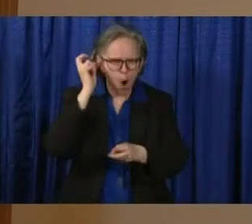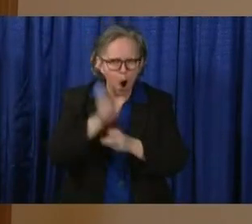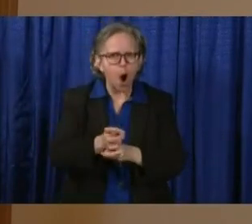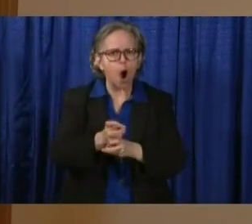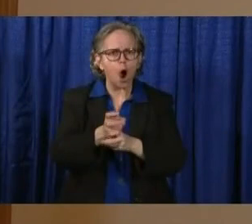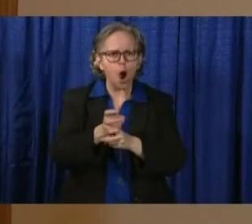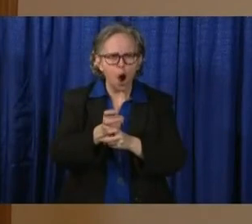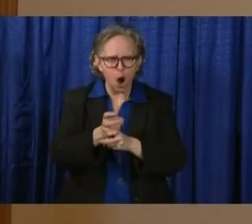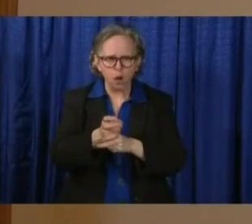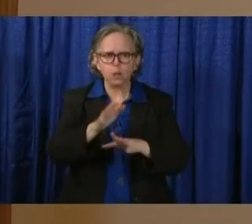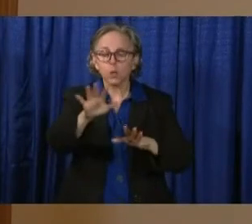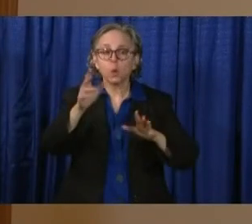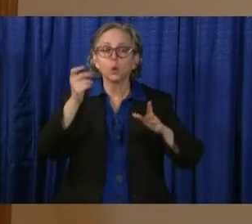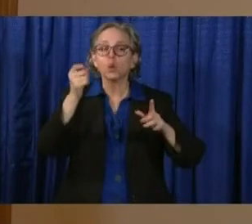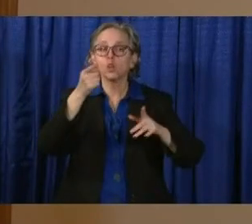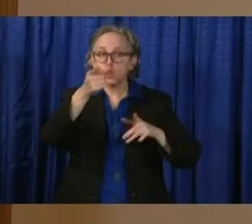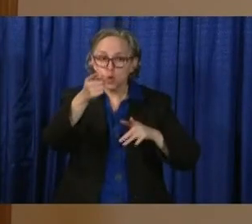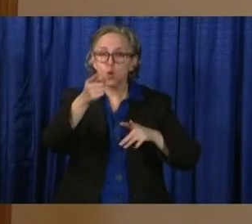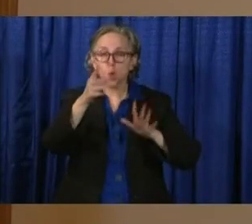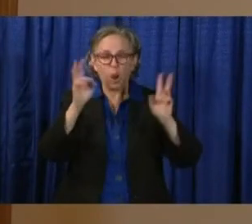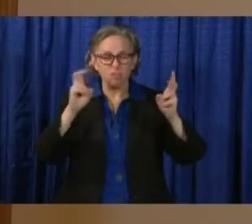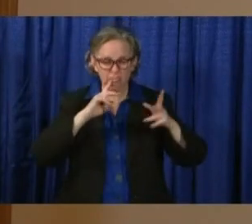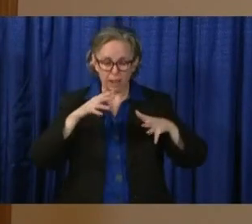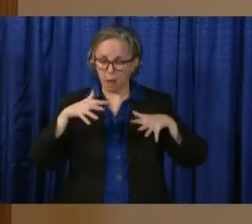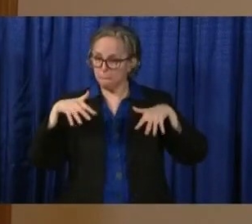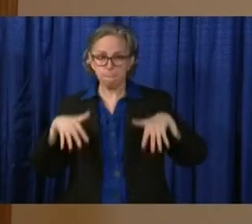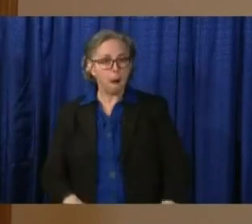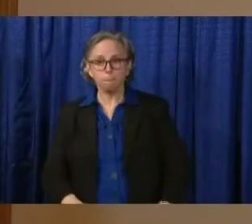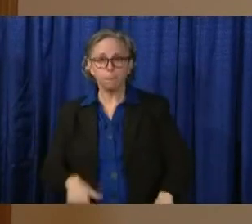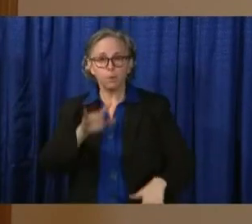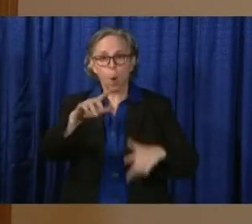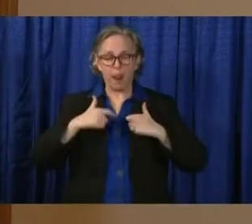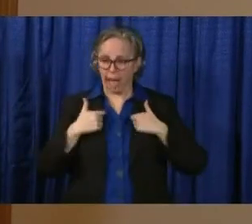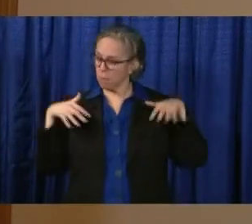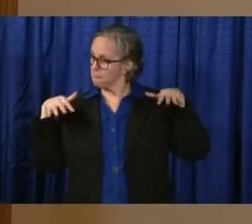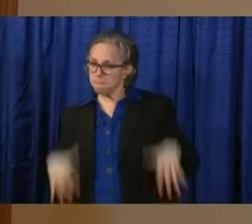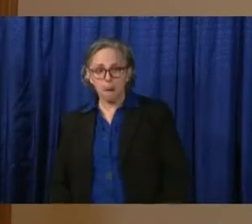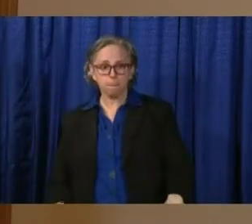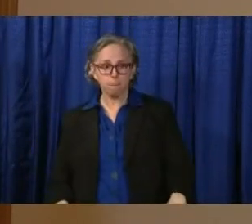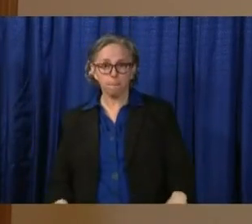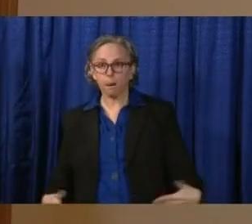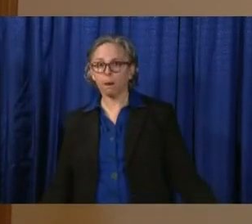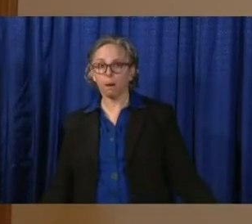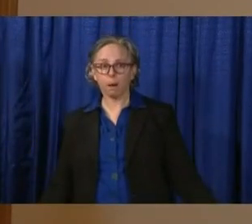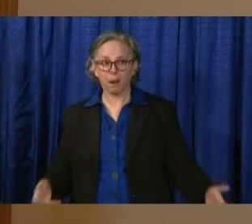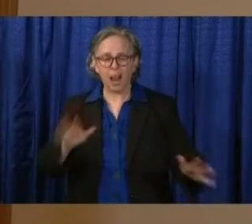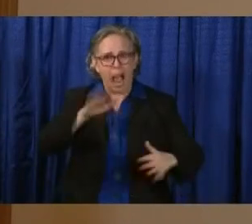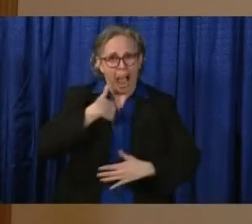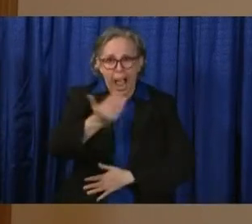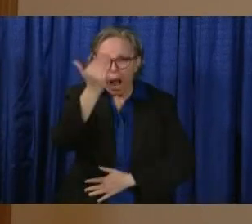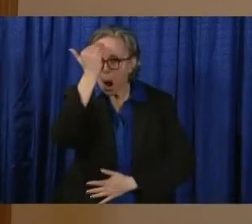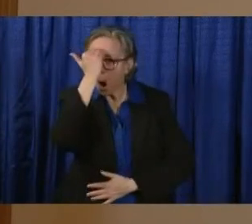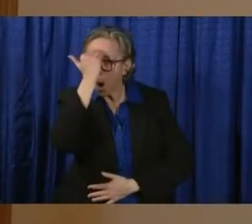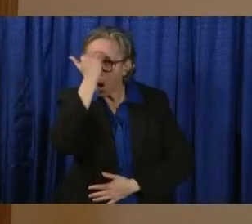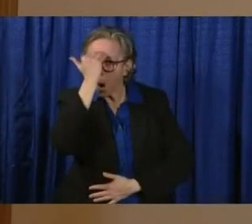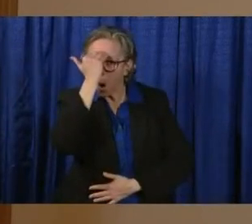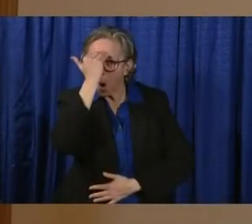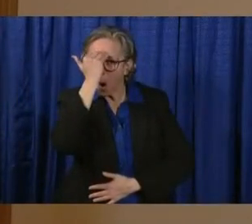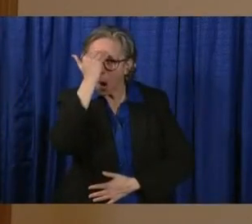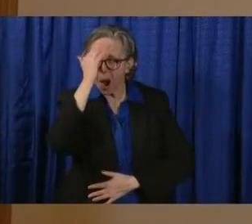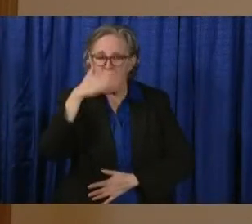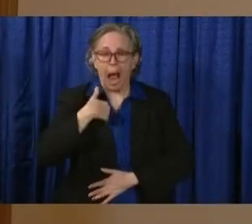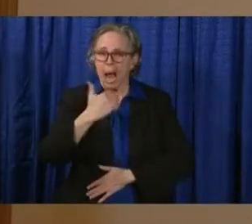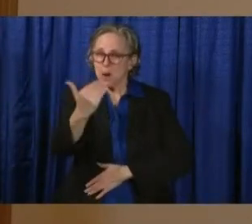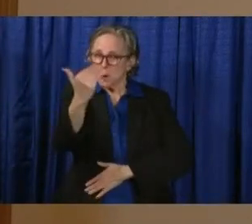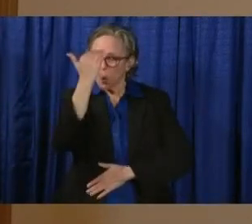down our lives the way we have. I am absolutely certain you will look back and